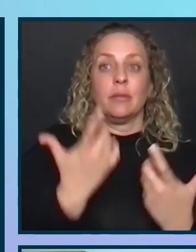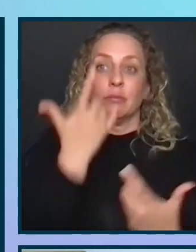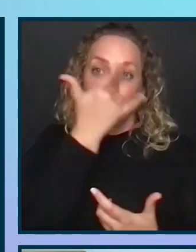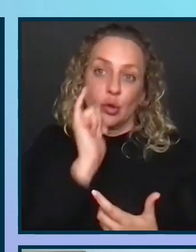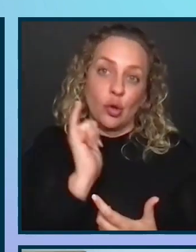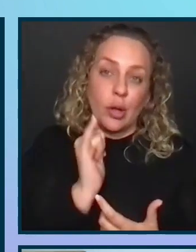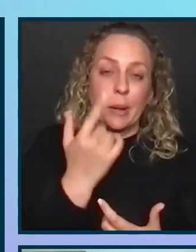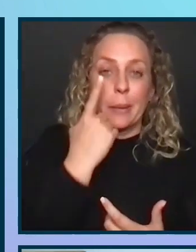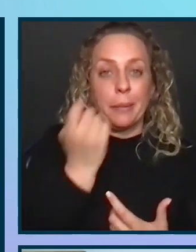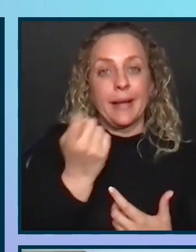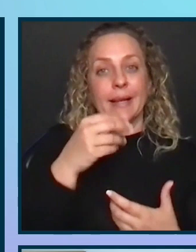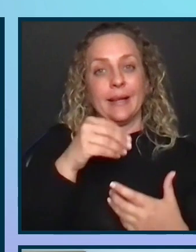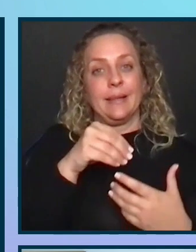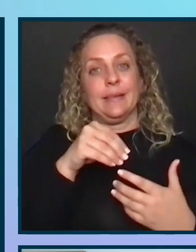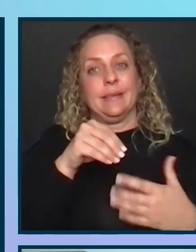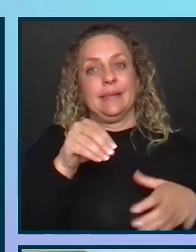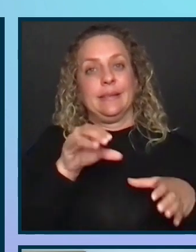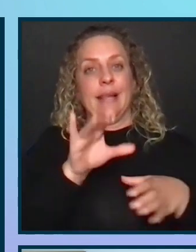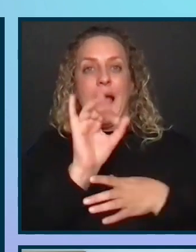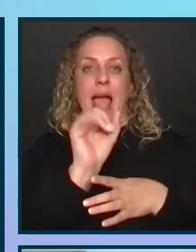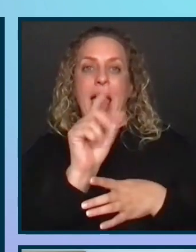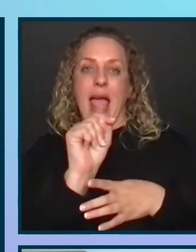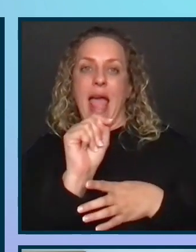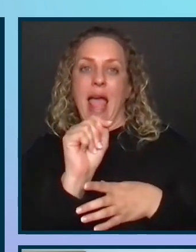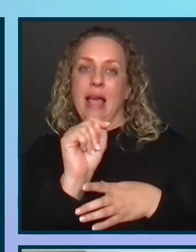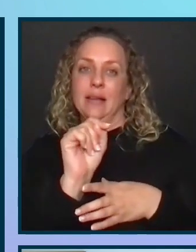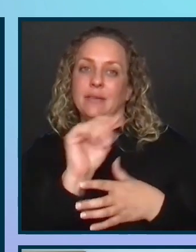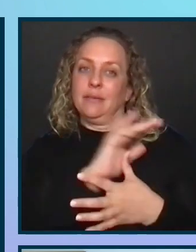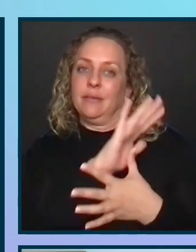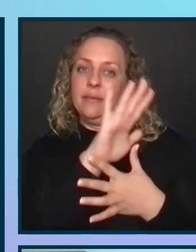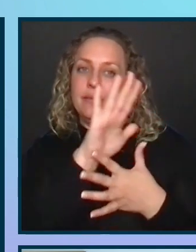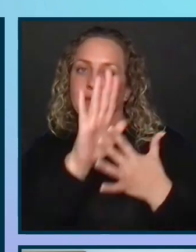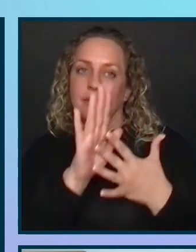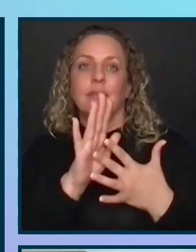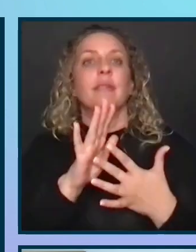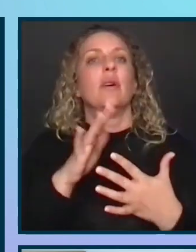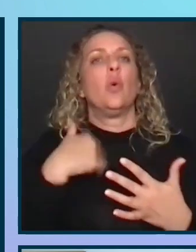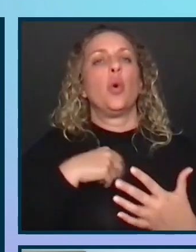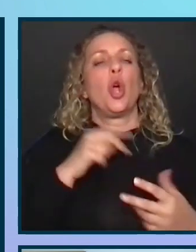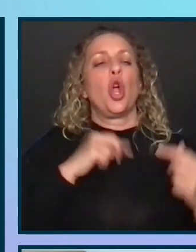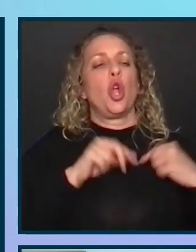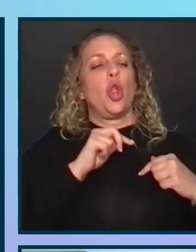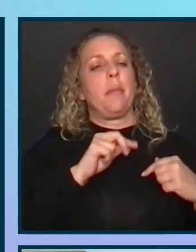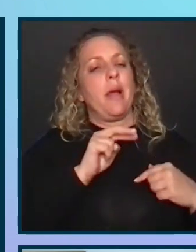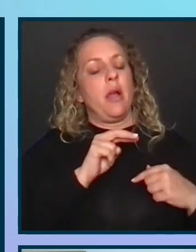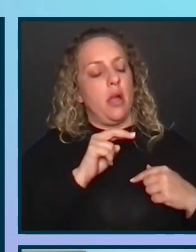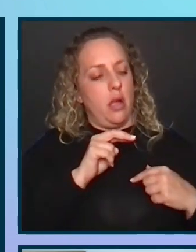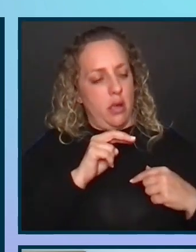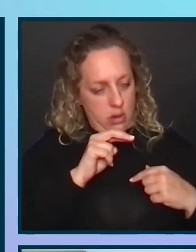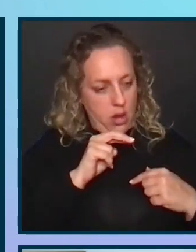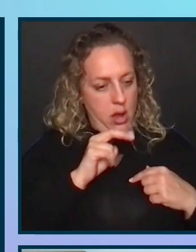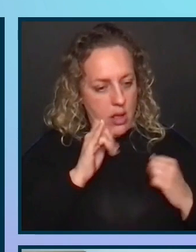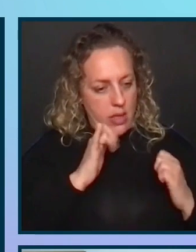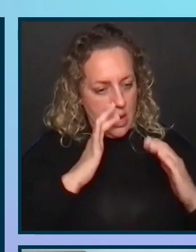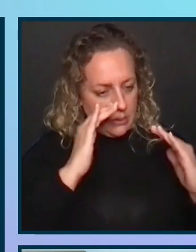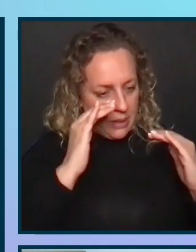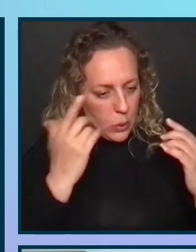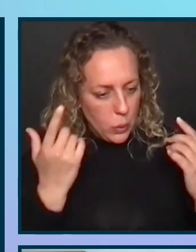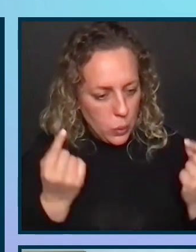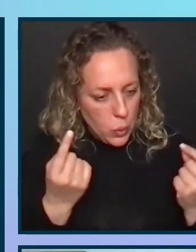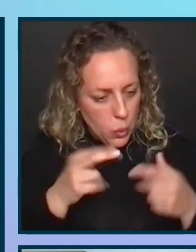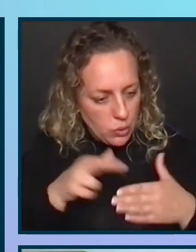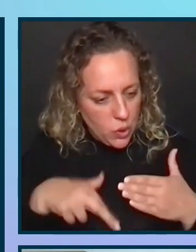like? Because in the act phase, we're going to take a look back and we're going to say, hey, is this what I expected it to do?